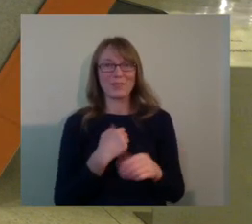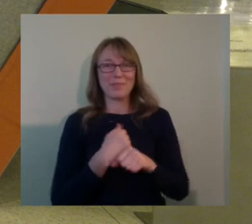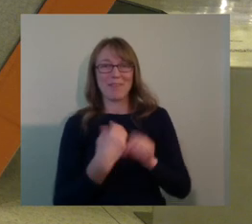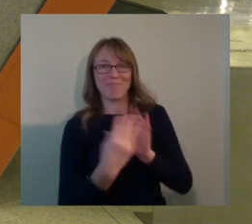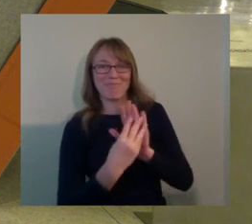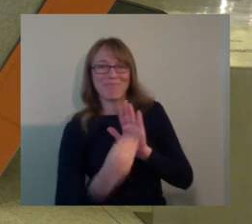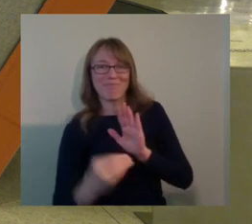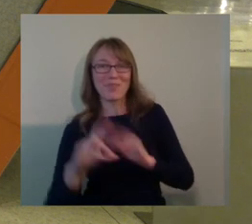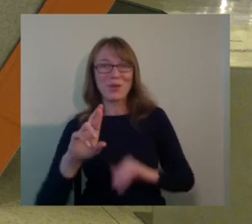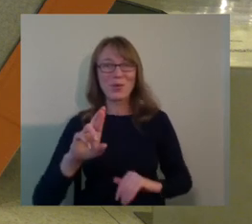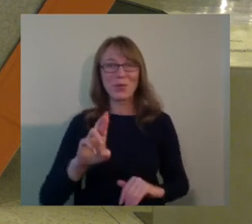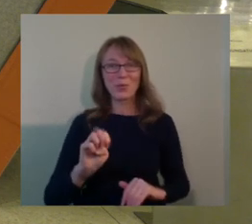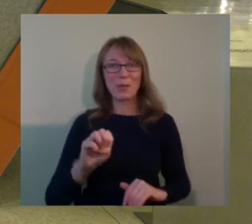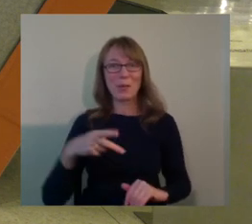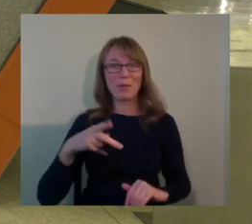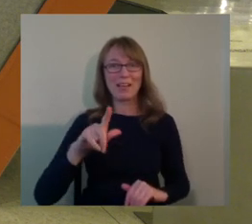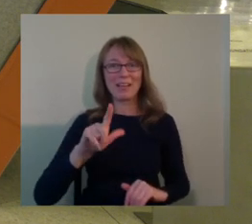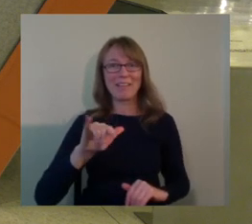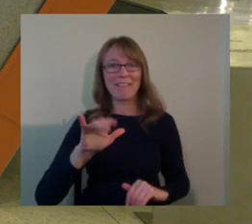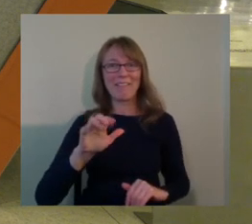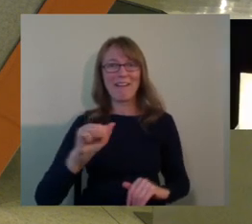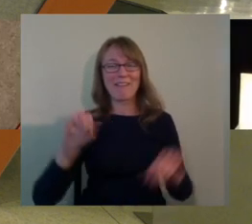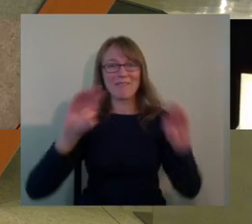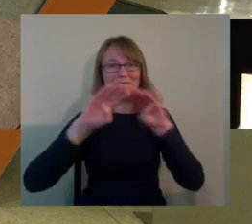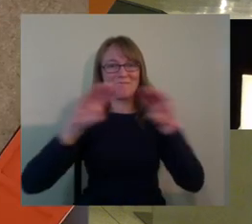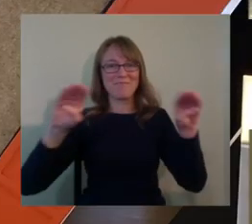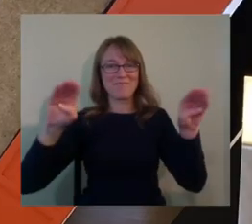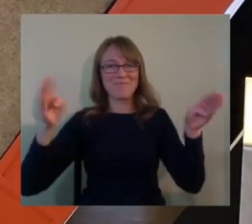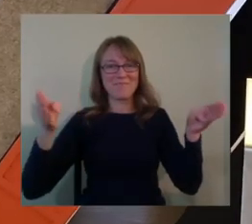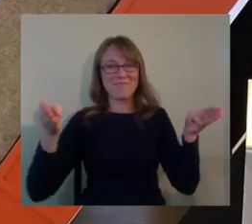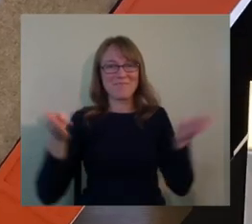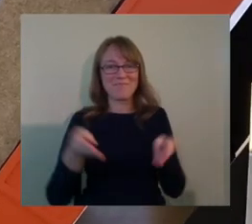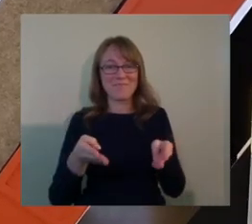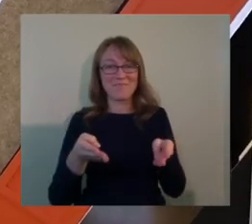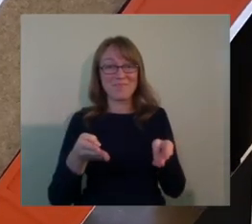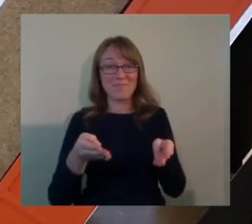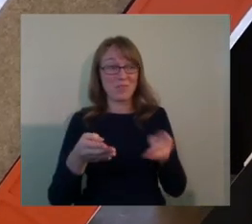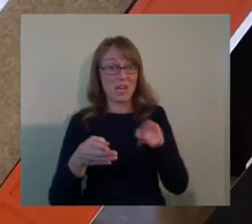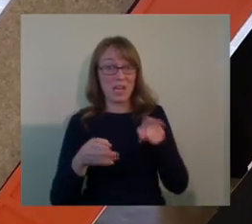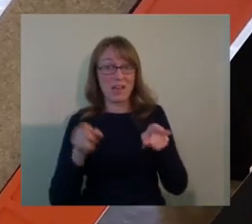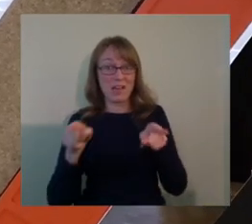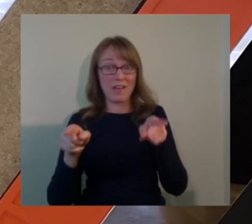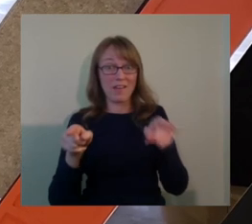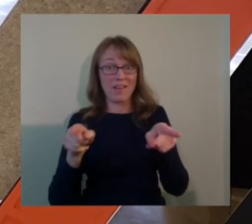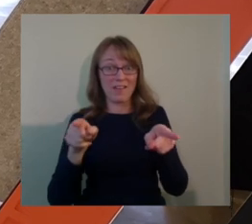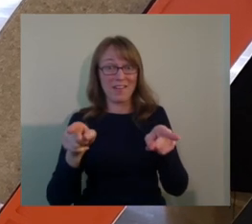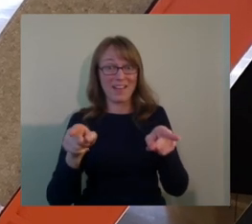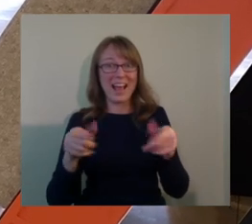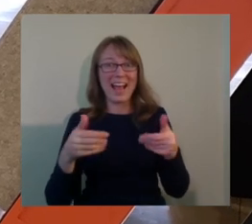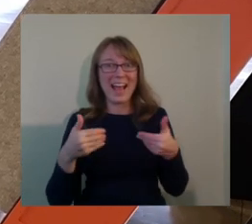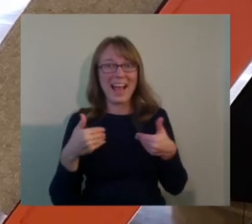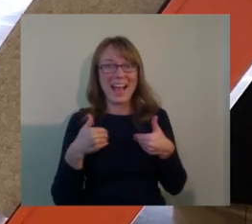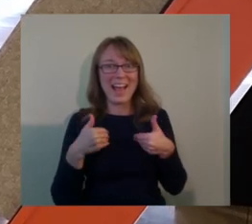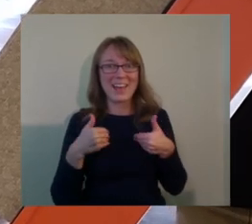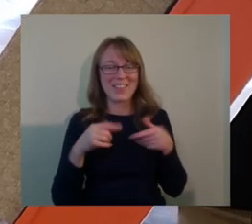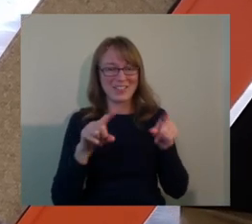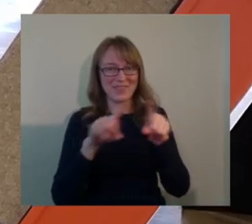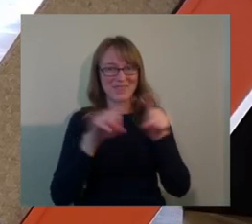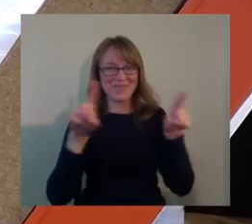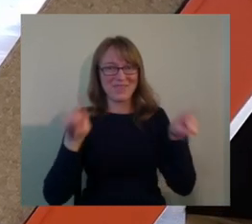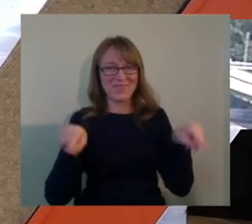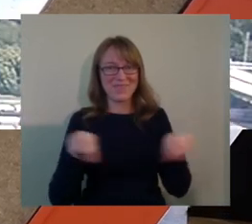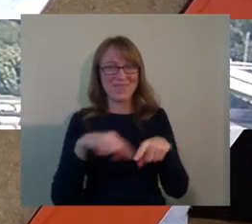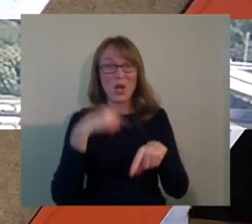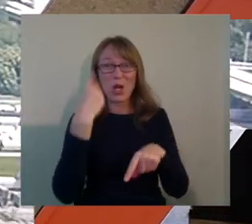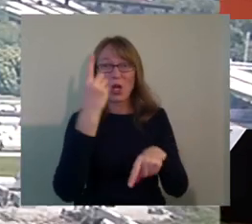to see, uh, exactly what is happening outside because these are, uh, circuit television cameras